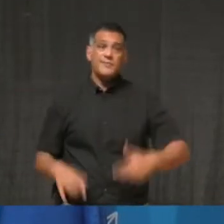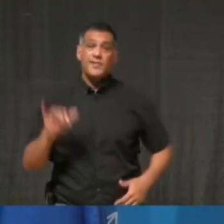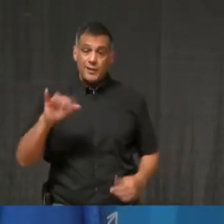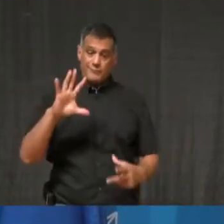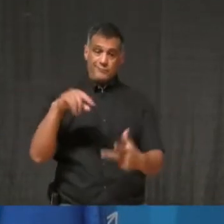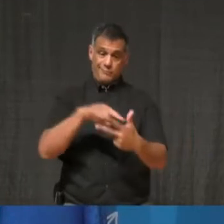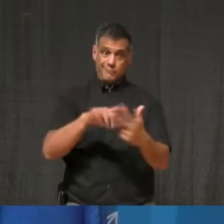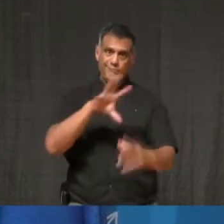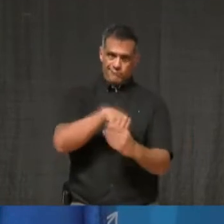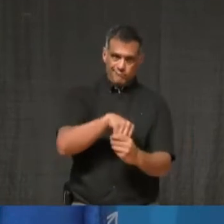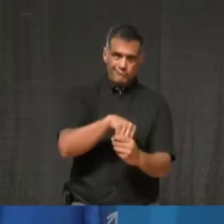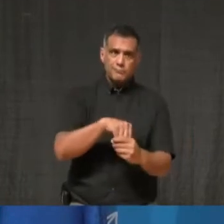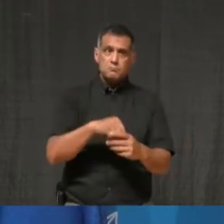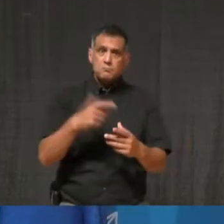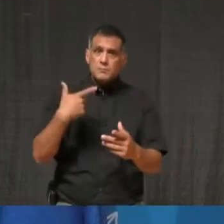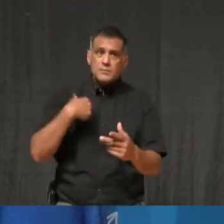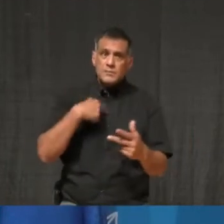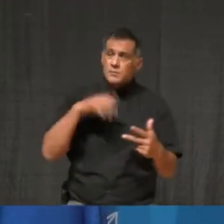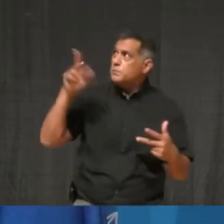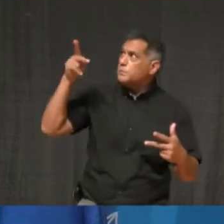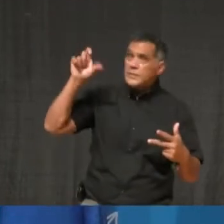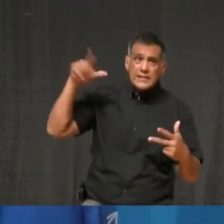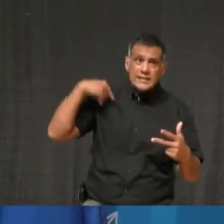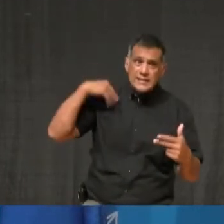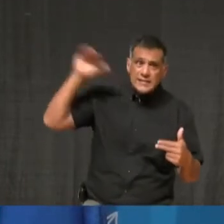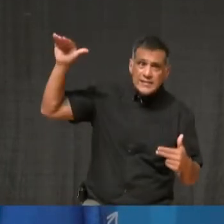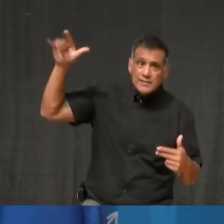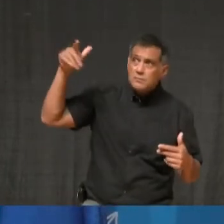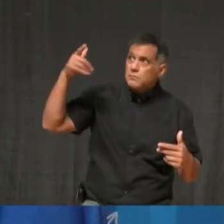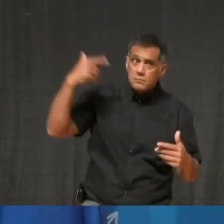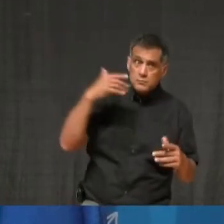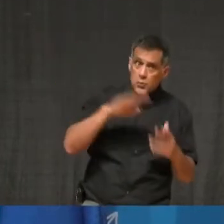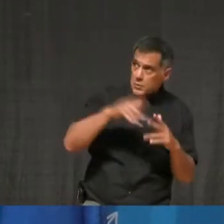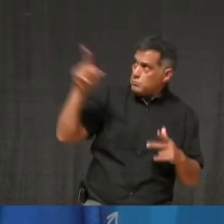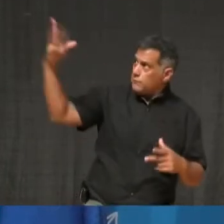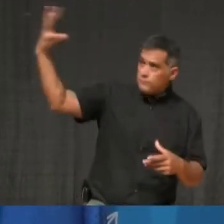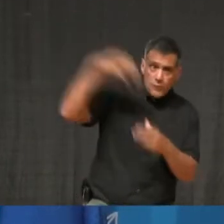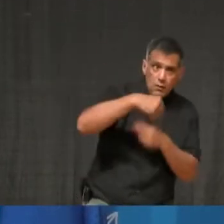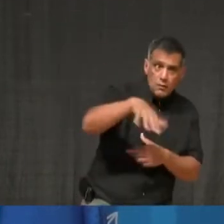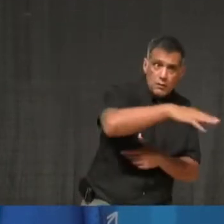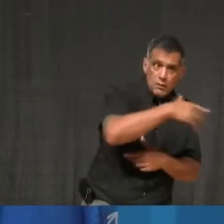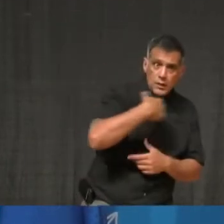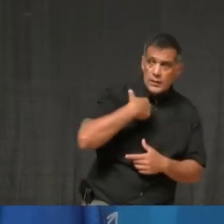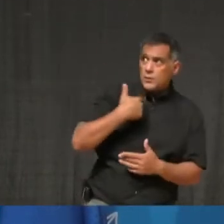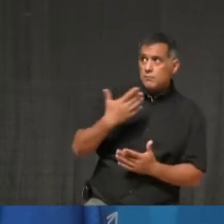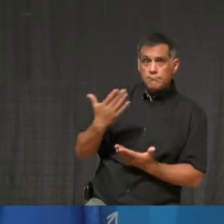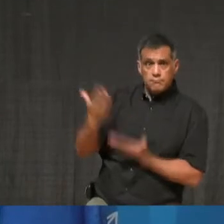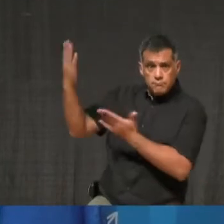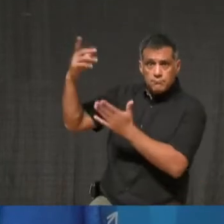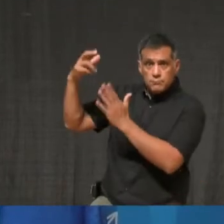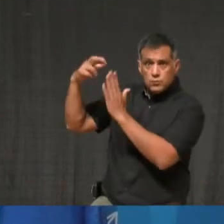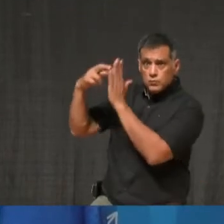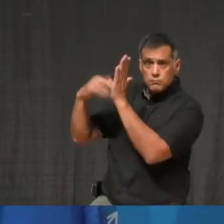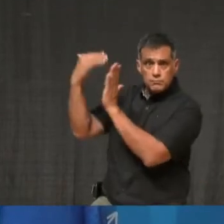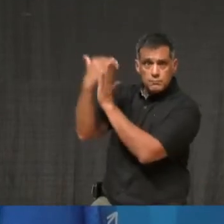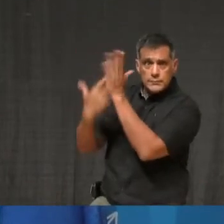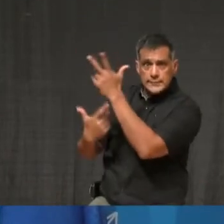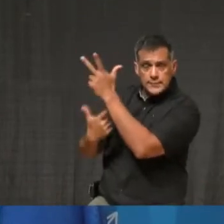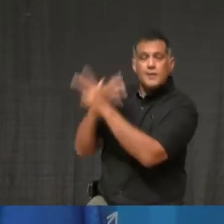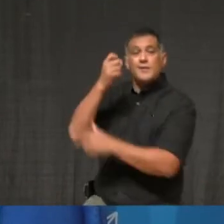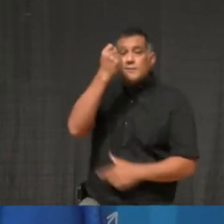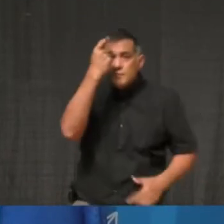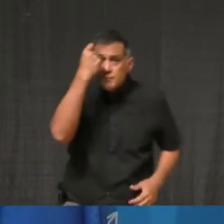Peel and some of the restrictions that have been requested in other communities. The reality of it, I would say, is that we know